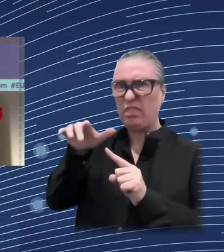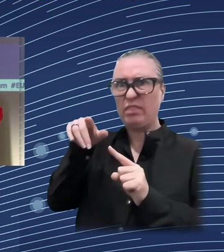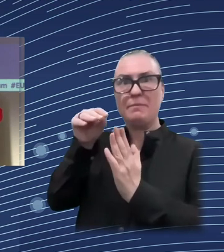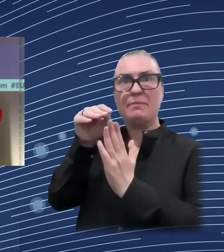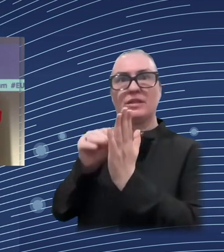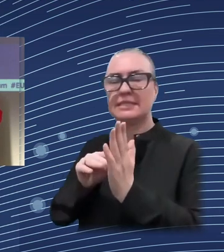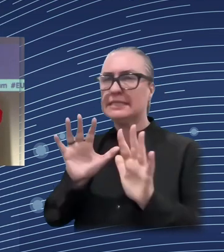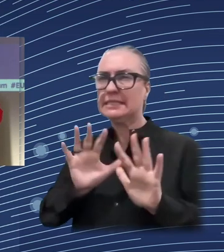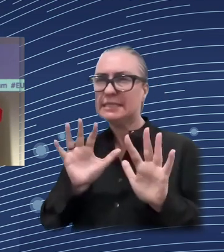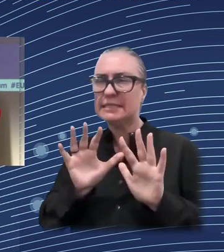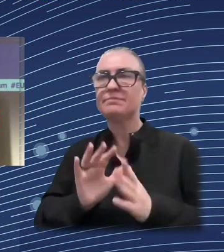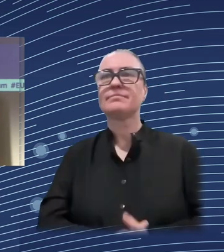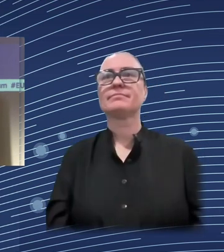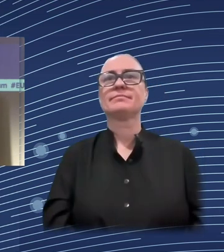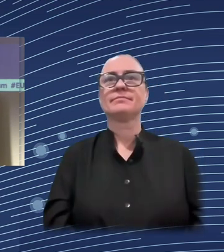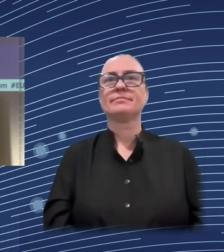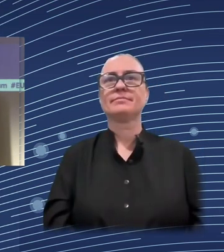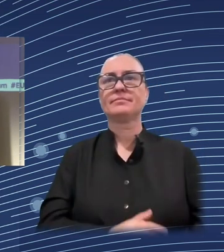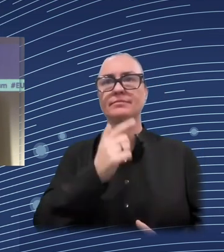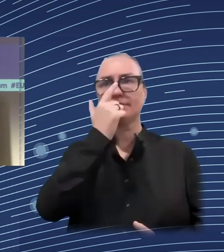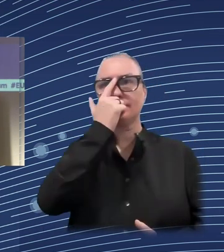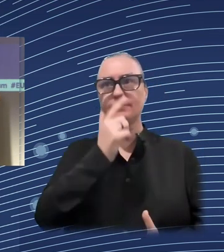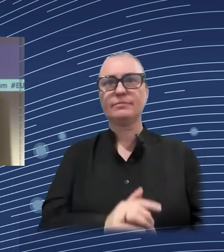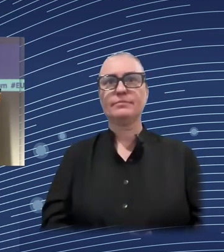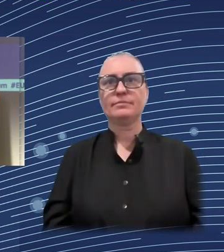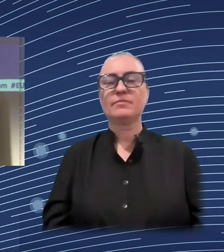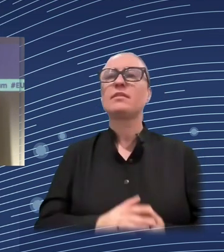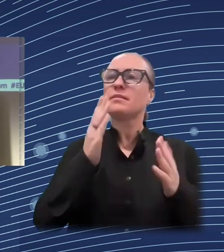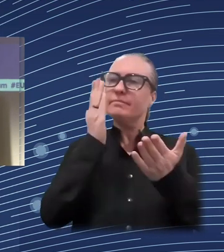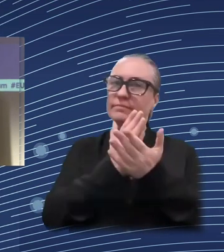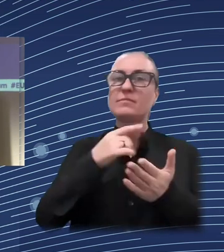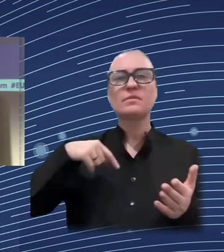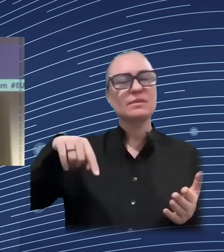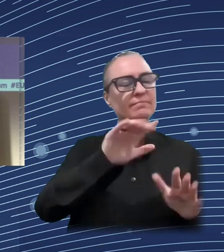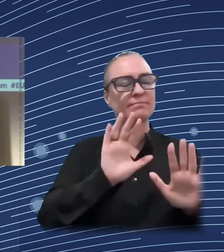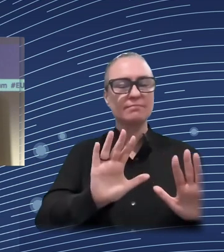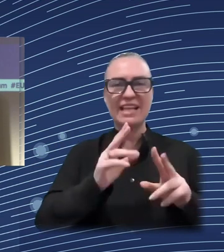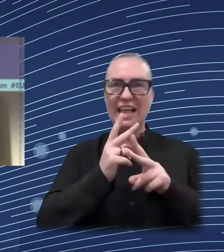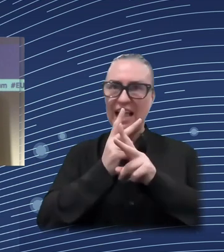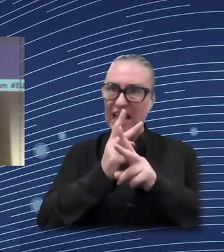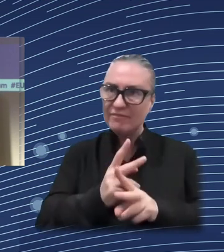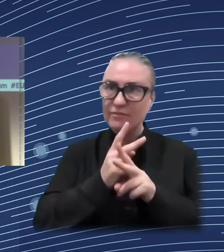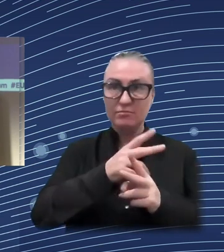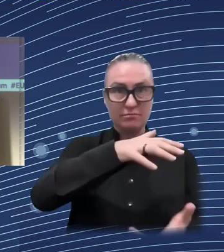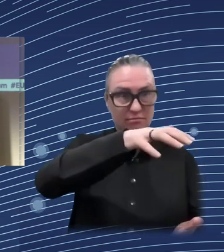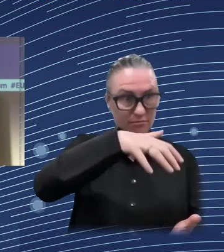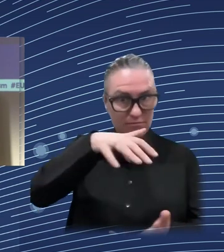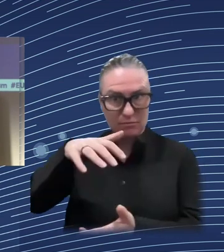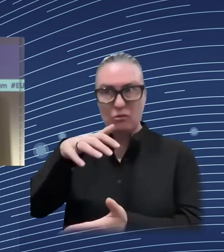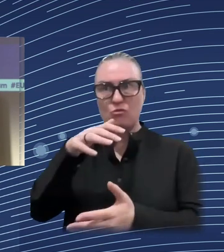operate in order to respond to social risk is changing very deeply. And this still needs to be